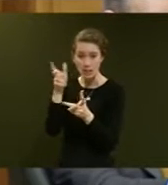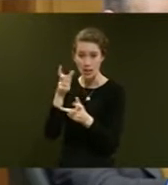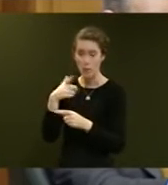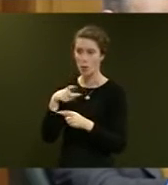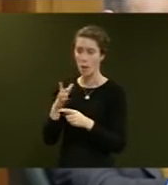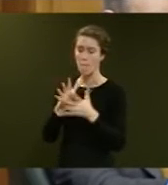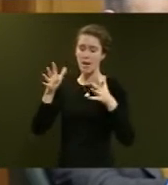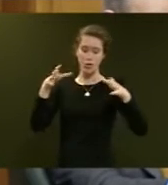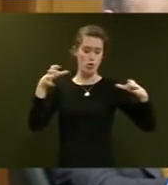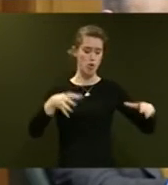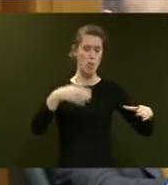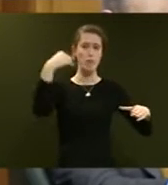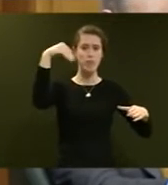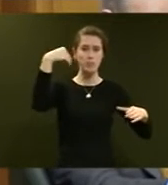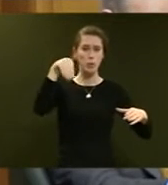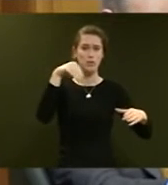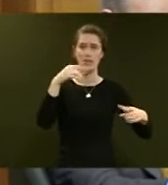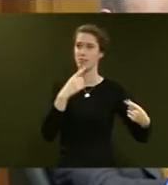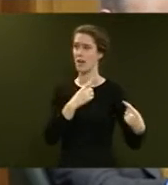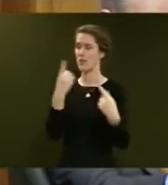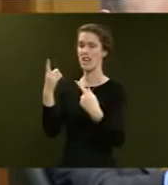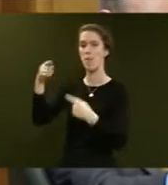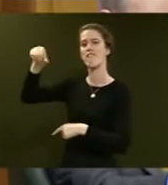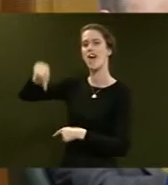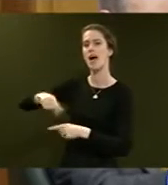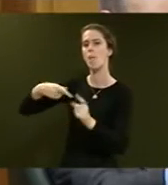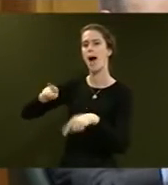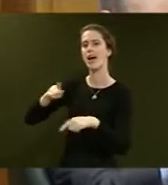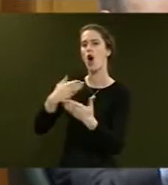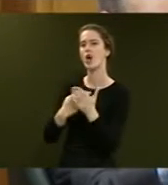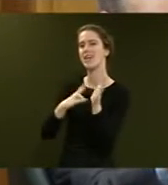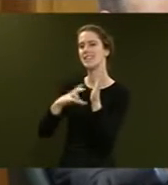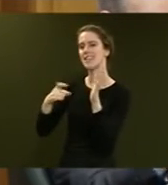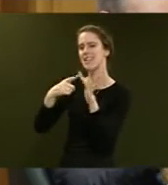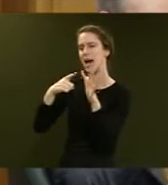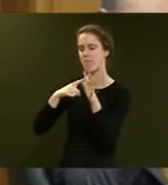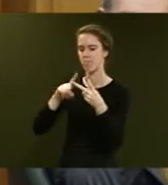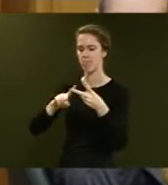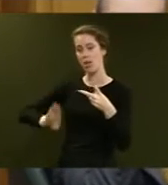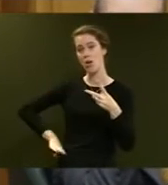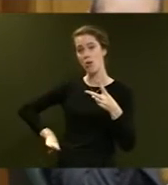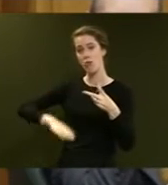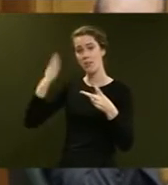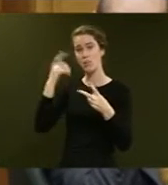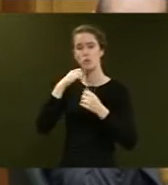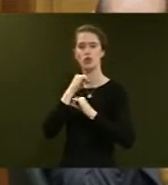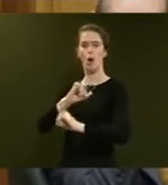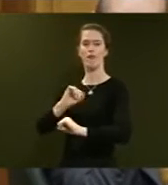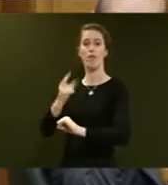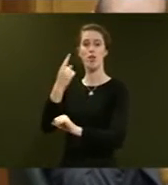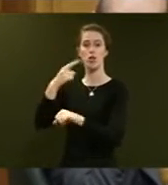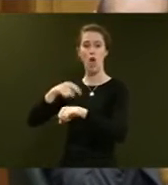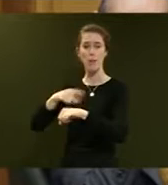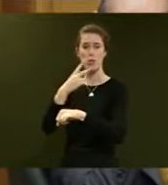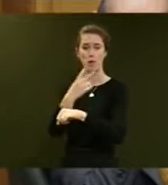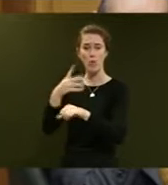a large group of principals have given him a fail mark on NCA? Primary teachers are striking for the first time in 24